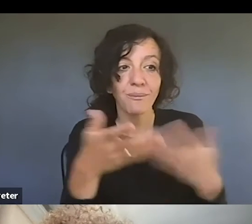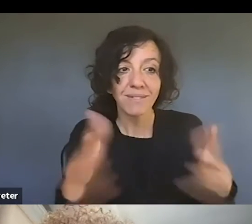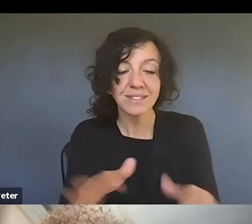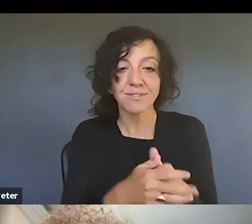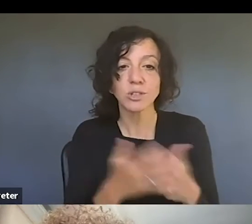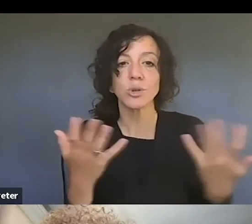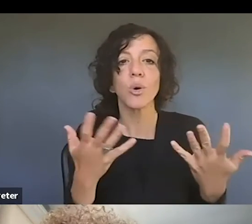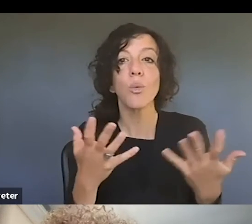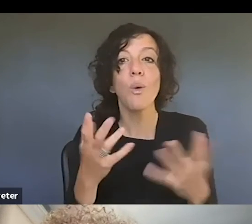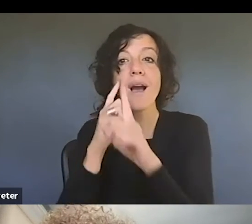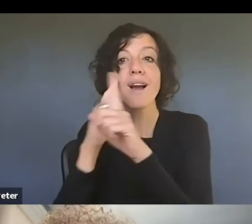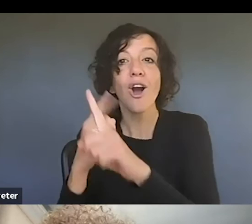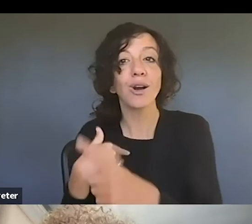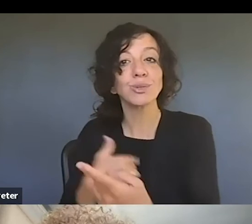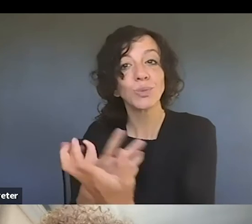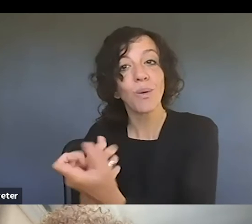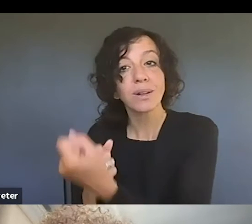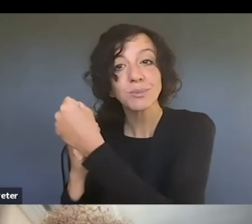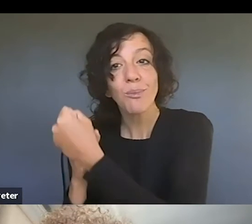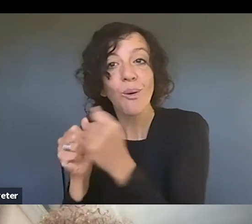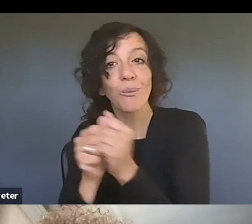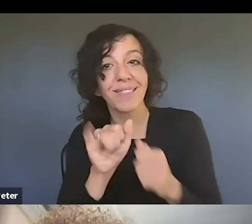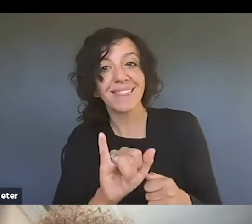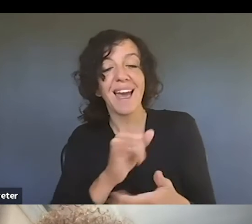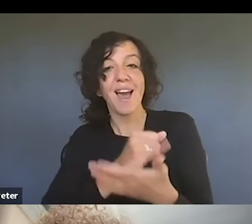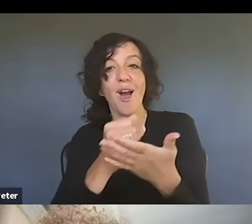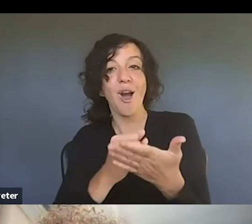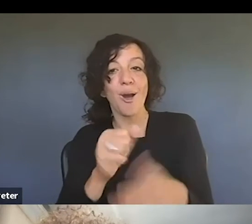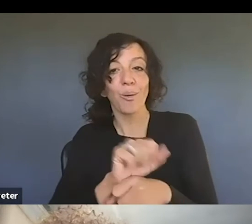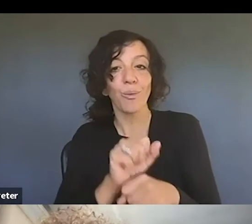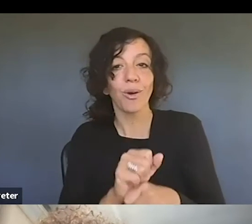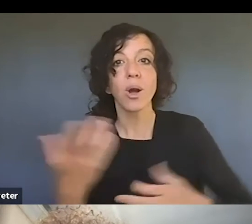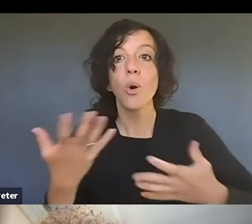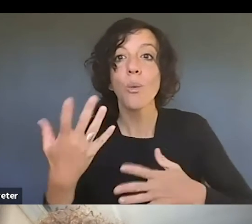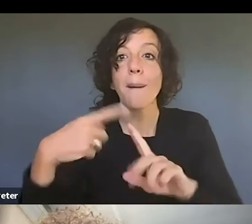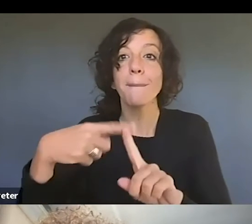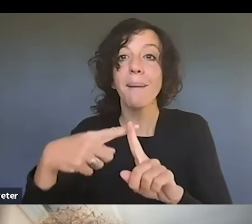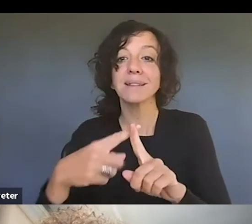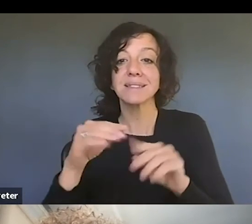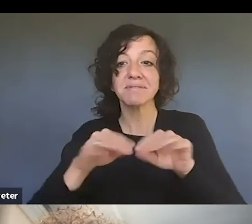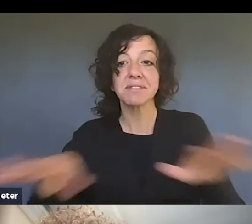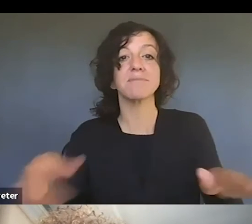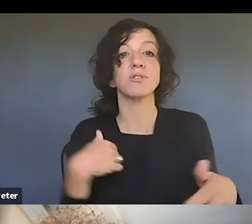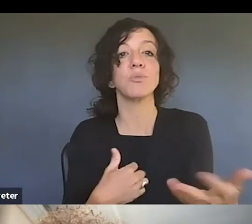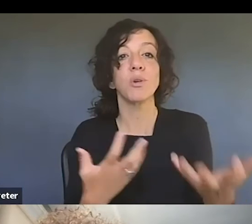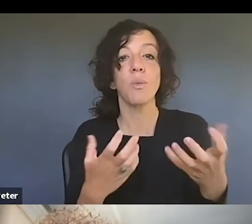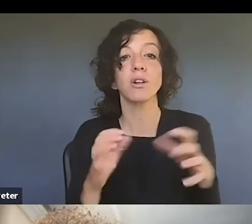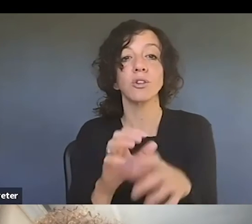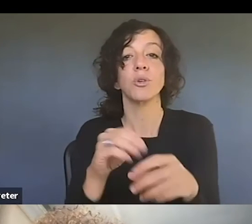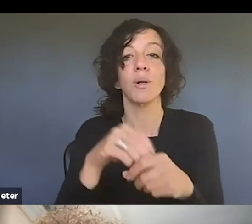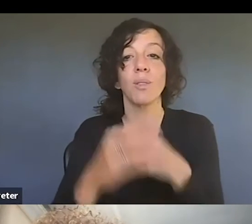You know, what, what positive do we want to do out in the world with this work once we've created it?